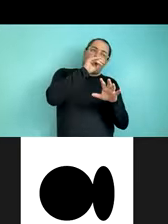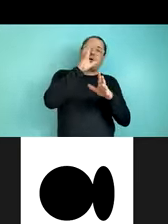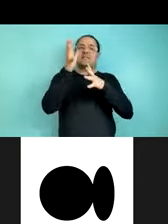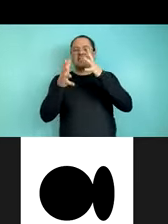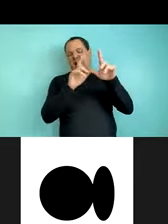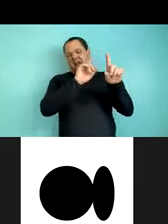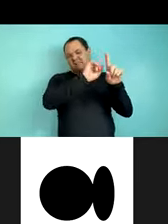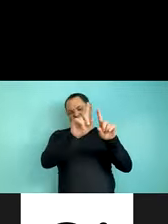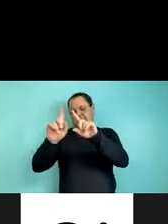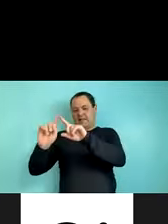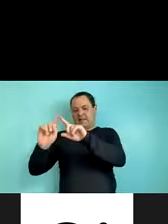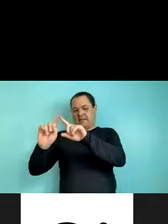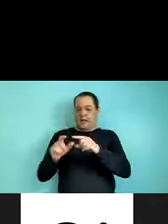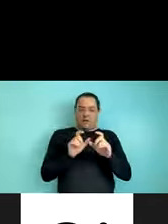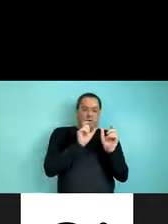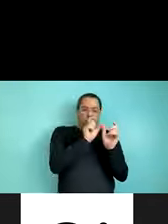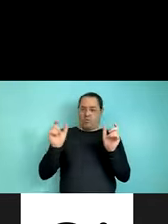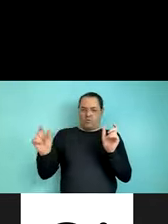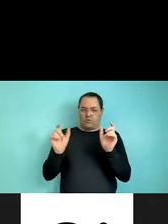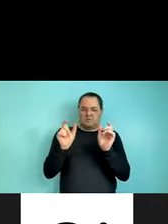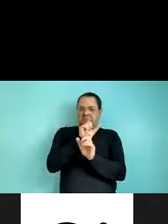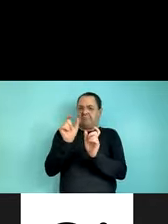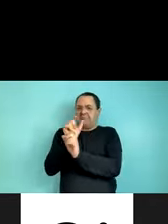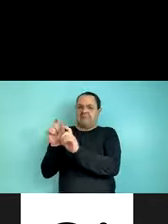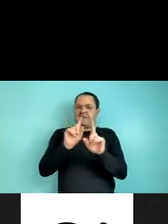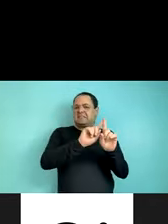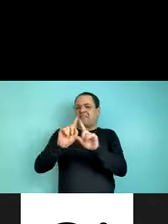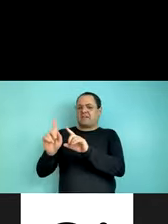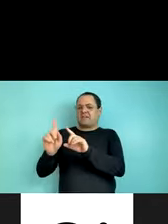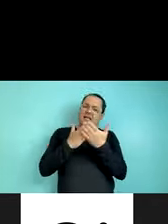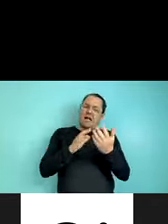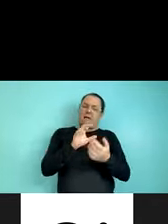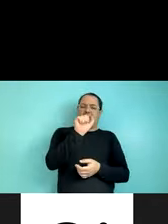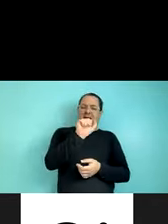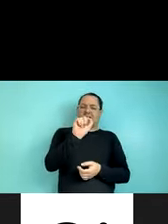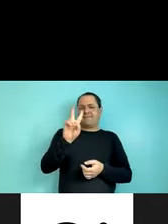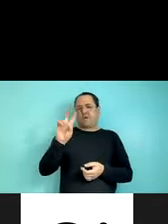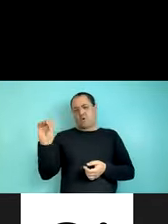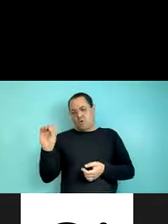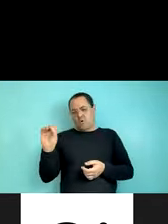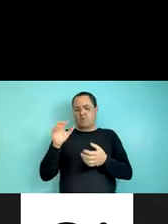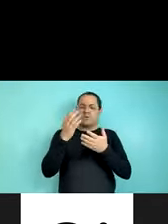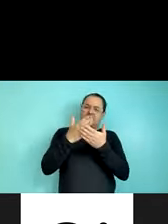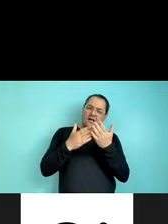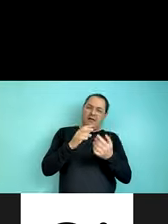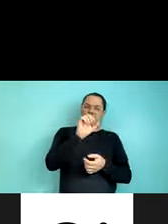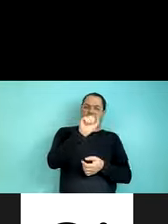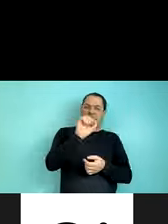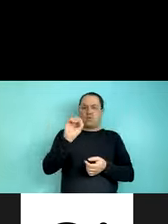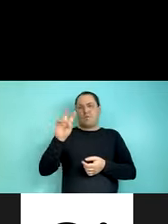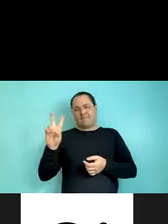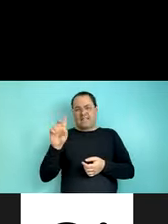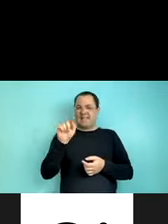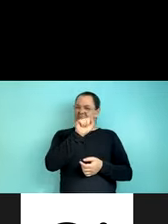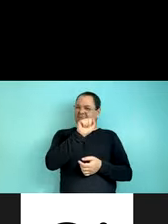differently. It's well known, for instance, that some languages are SVO while others are SOV, and the reasons underlying these ordering preferences have been